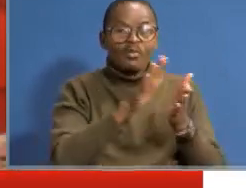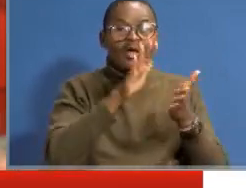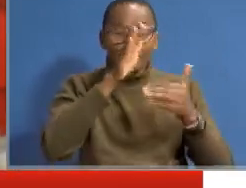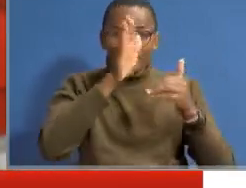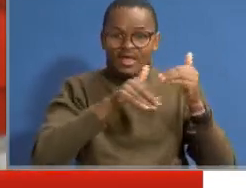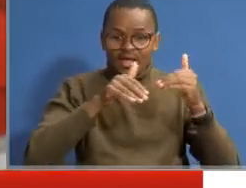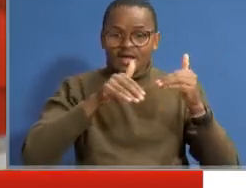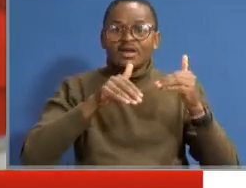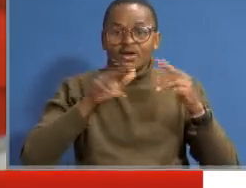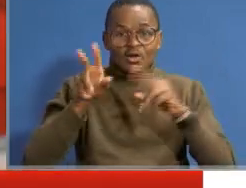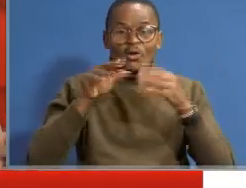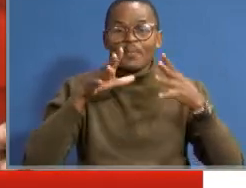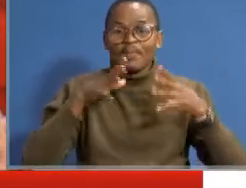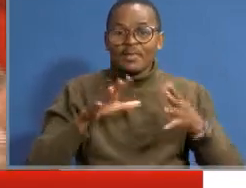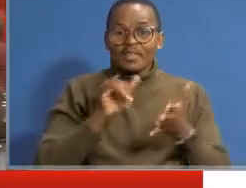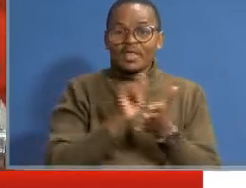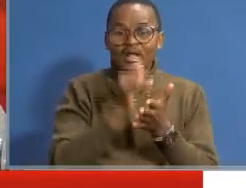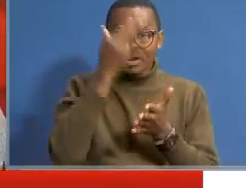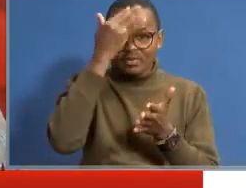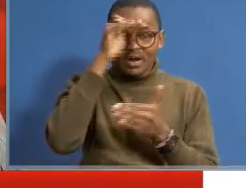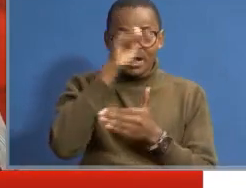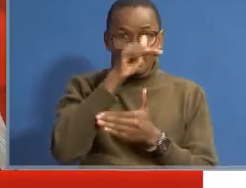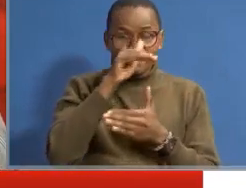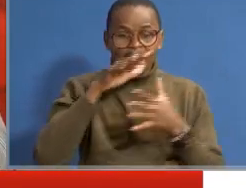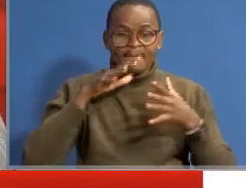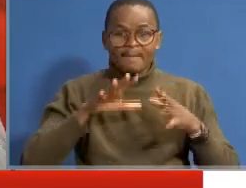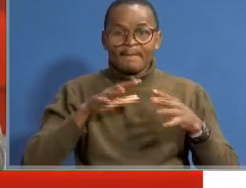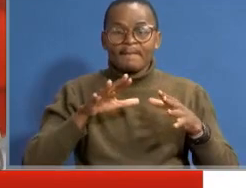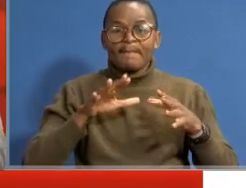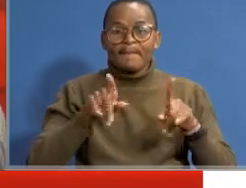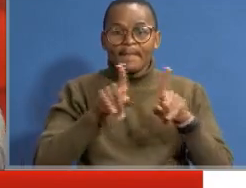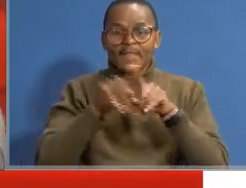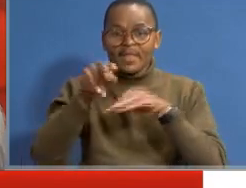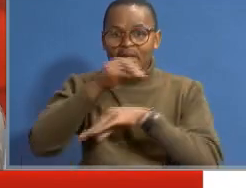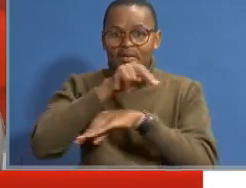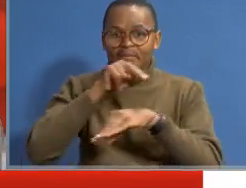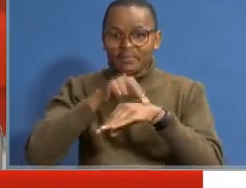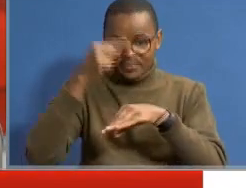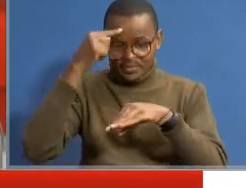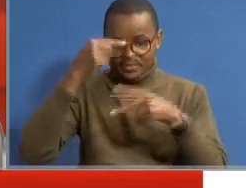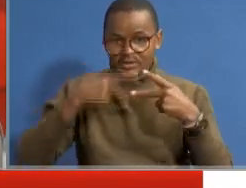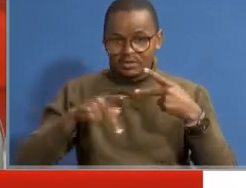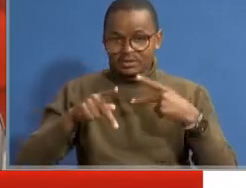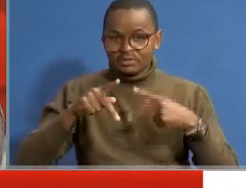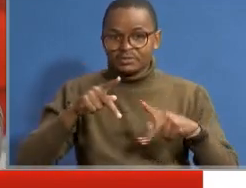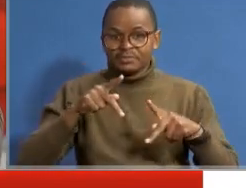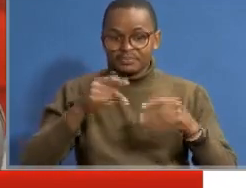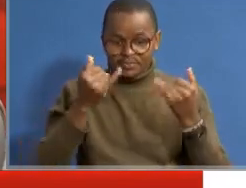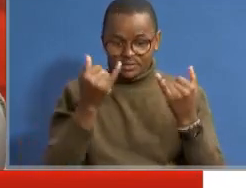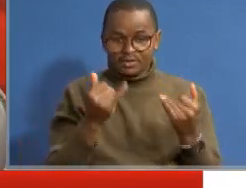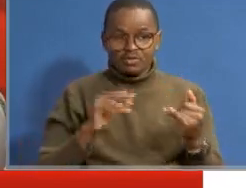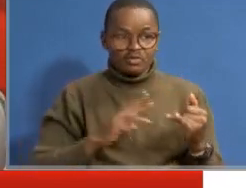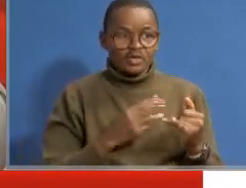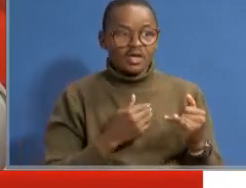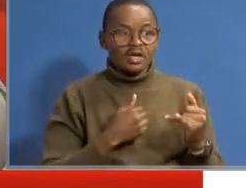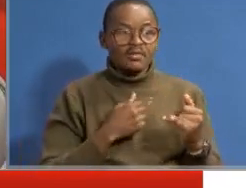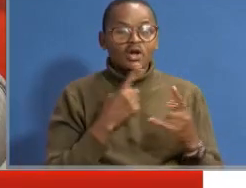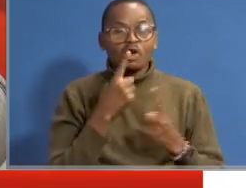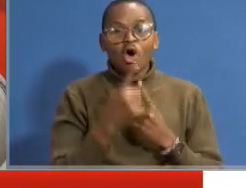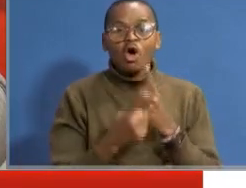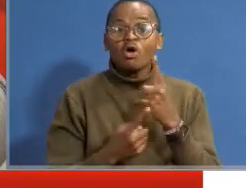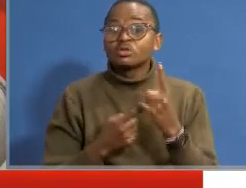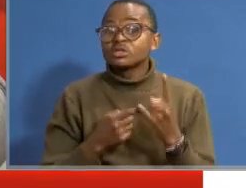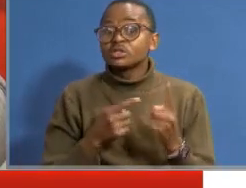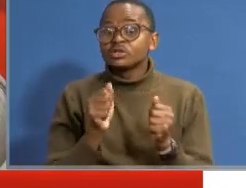than able bodies. That is why we are urging our people as the National Council for Persons with Disability. Right now, we are holding talks